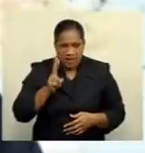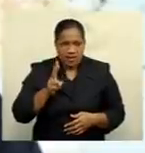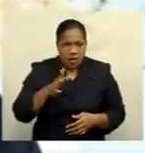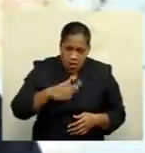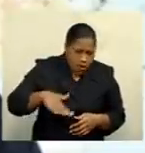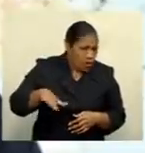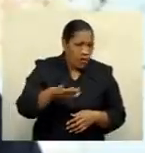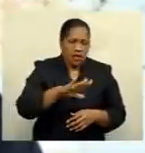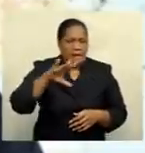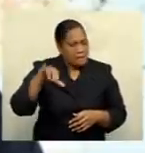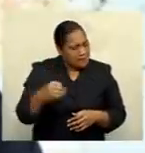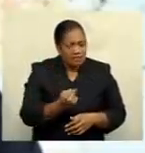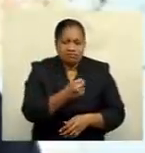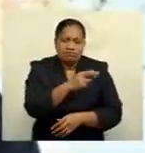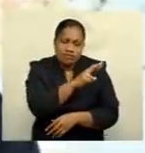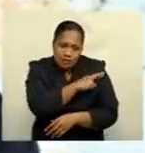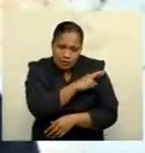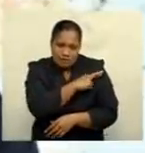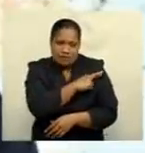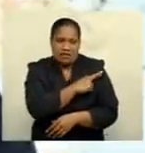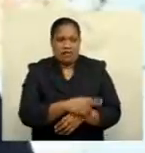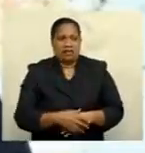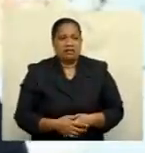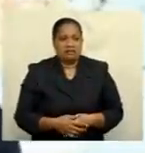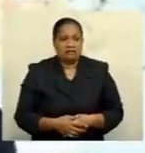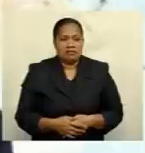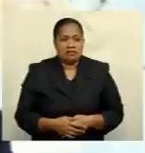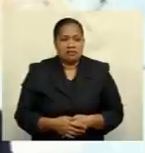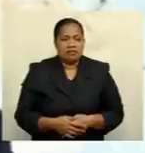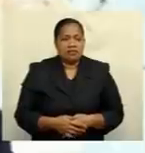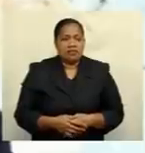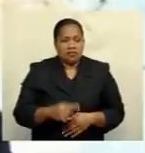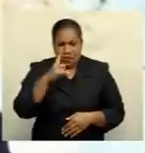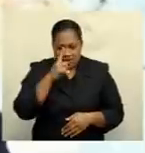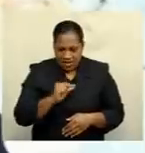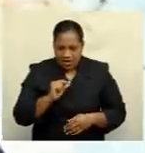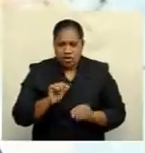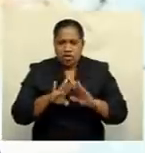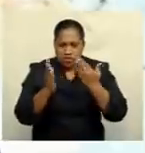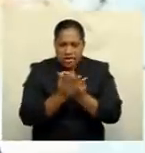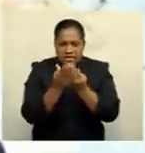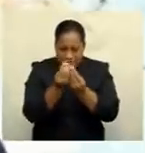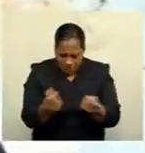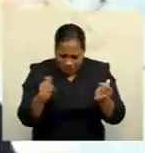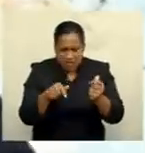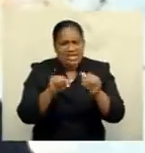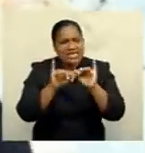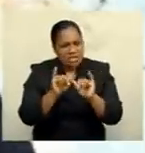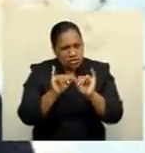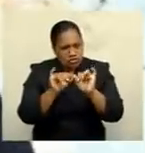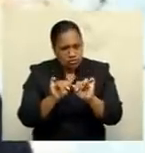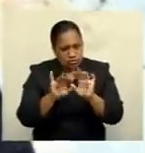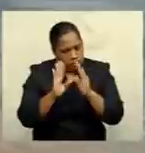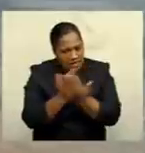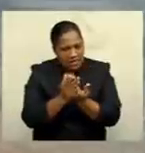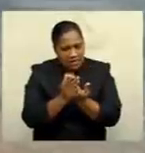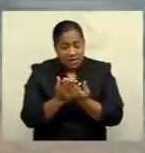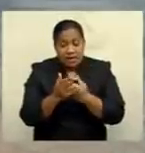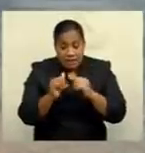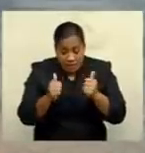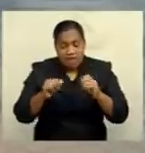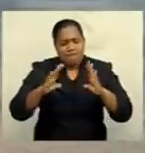have a sense of responsibility that we deal with this issue together and then that freedom will come.